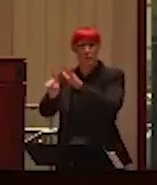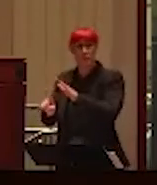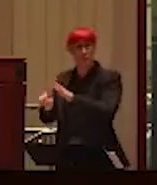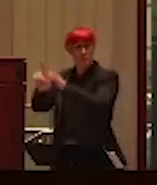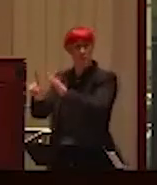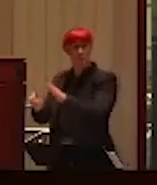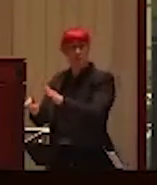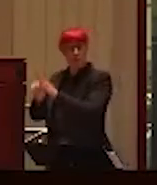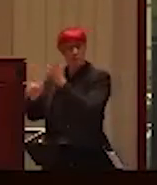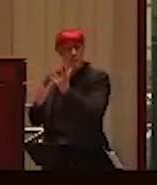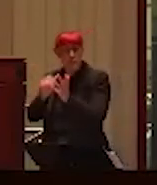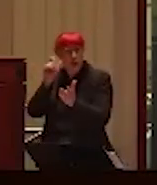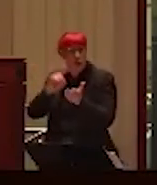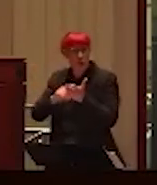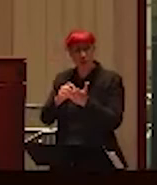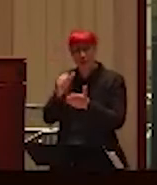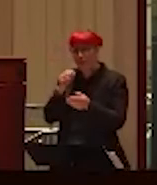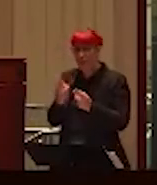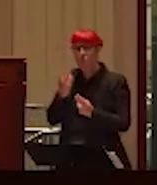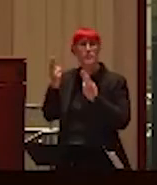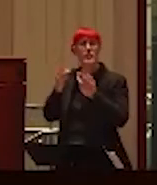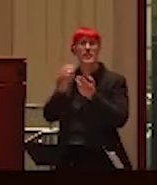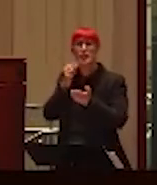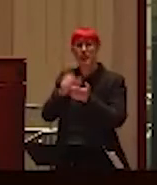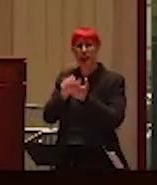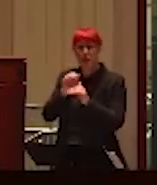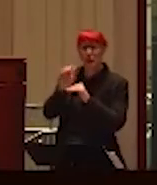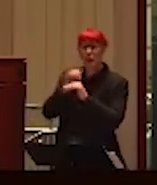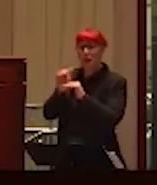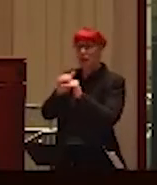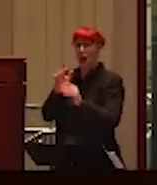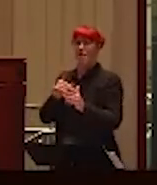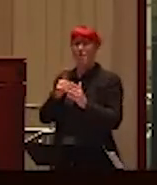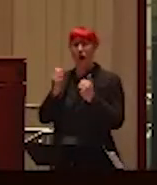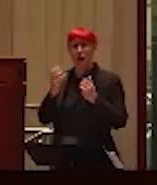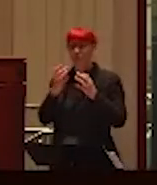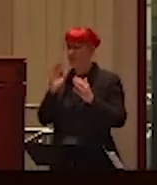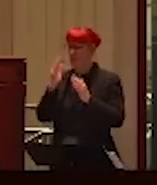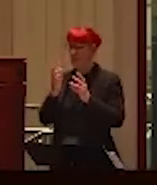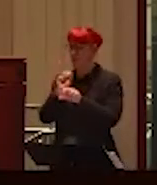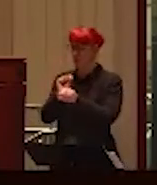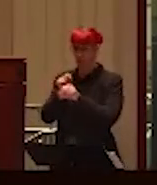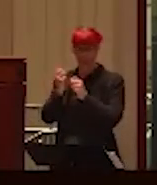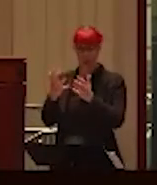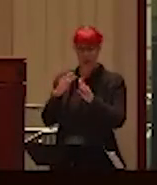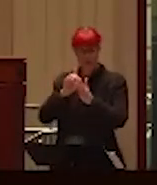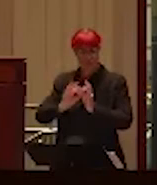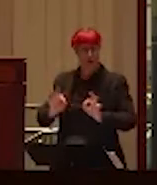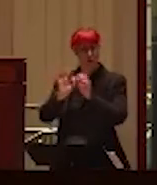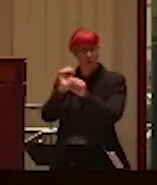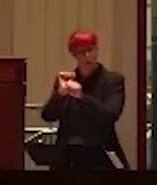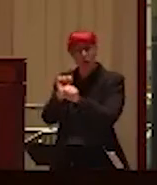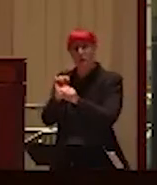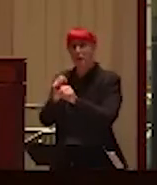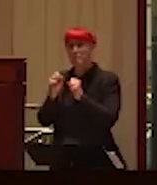nomination letters from all of these countries, as we were recently at a conference on men and families and met lots of the leading scholars and they were